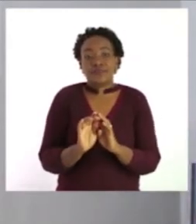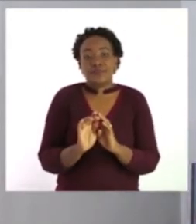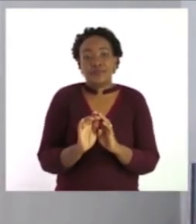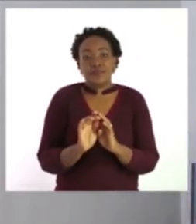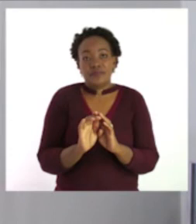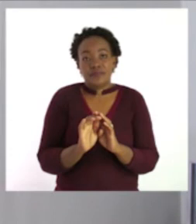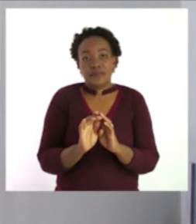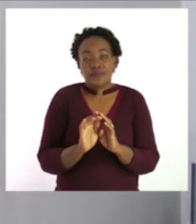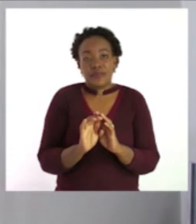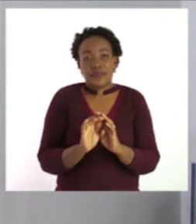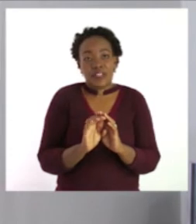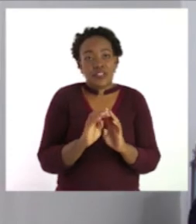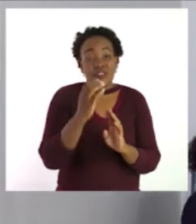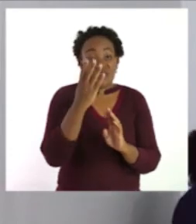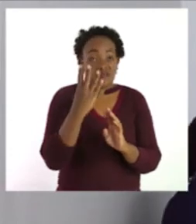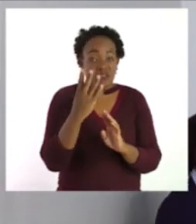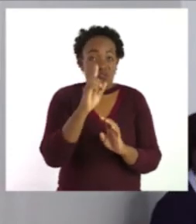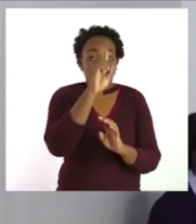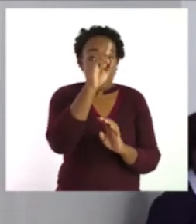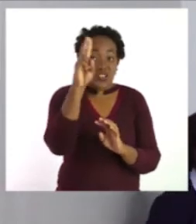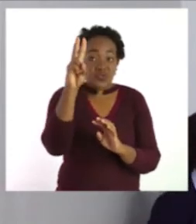four pieces. Okay.